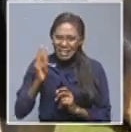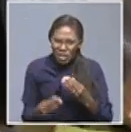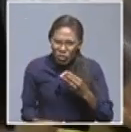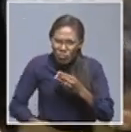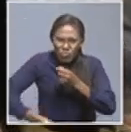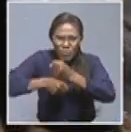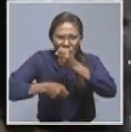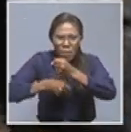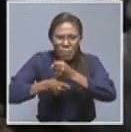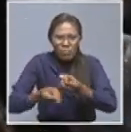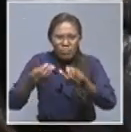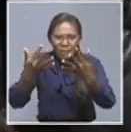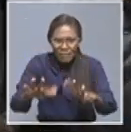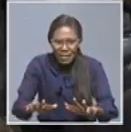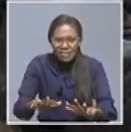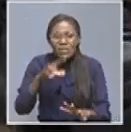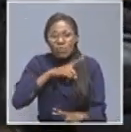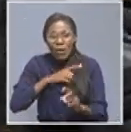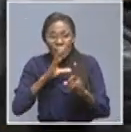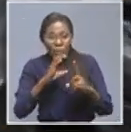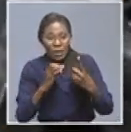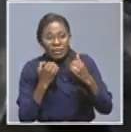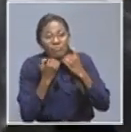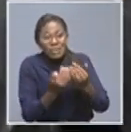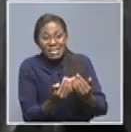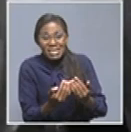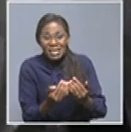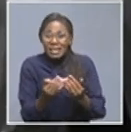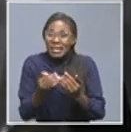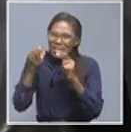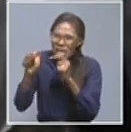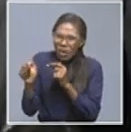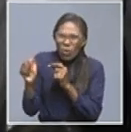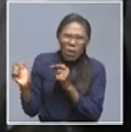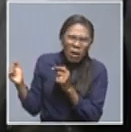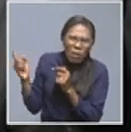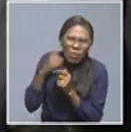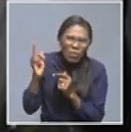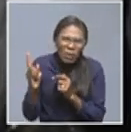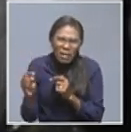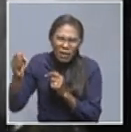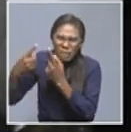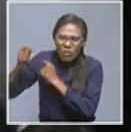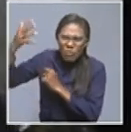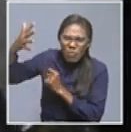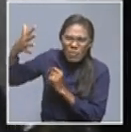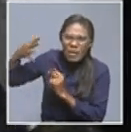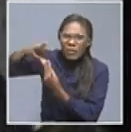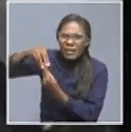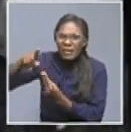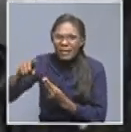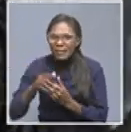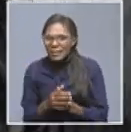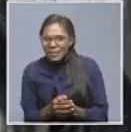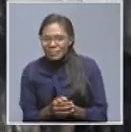towards the importance of culture but what was the take-home message from his keynote address yeah first